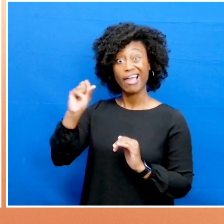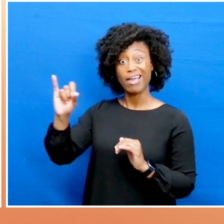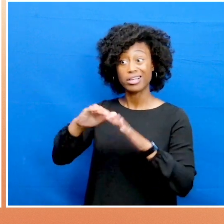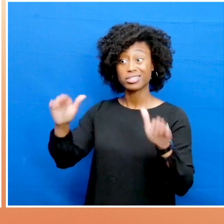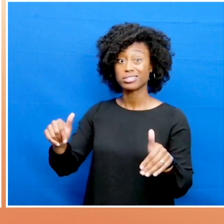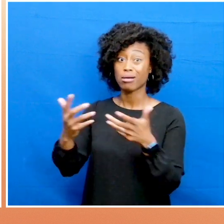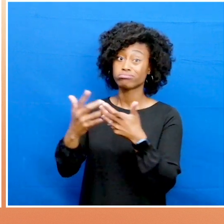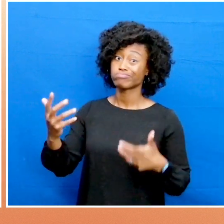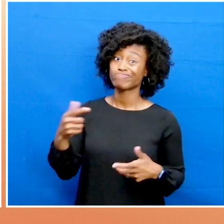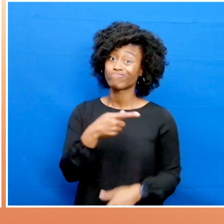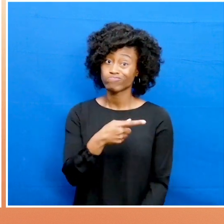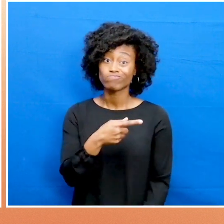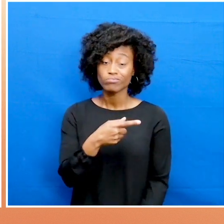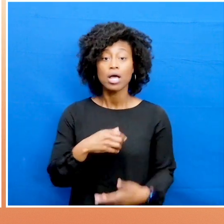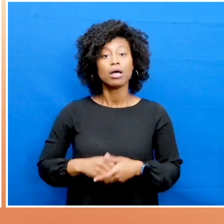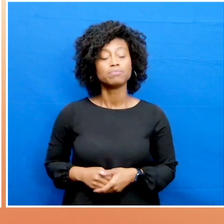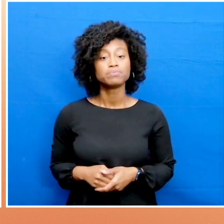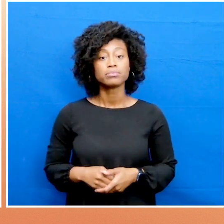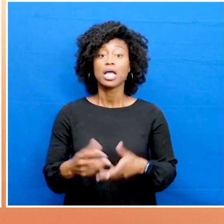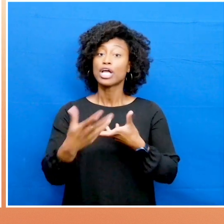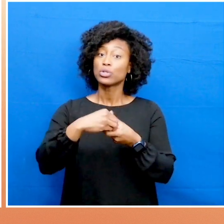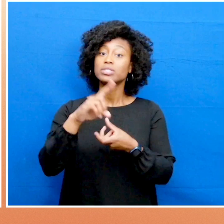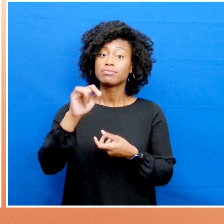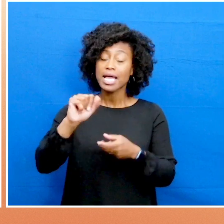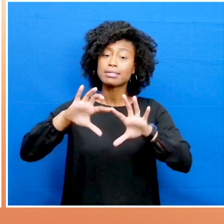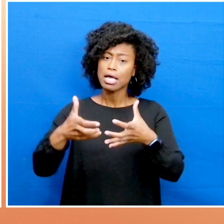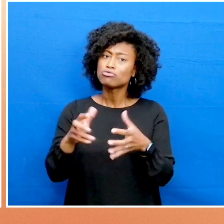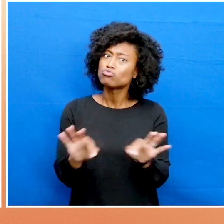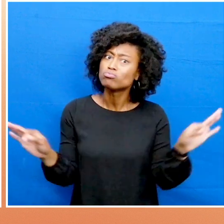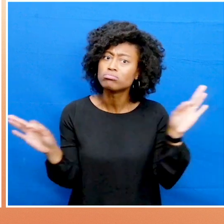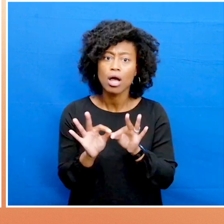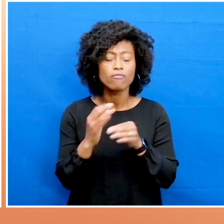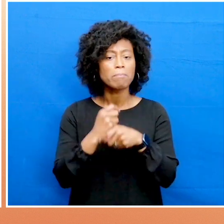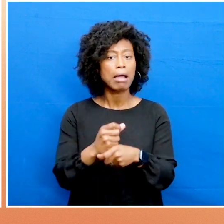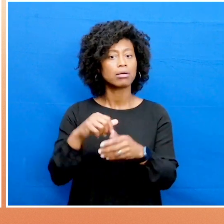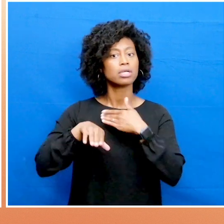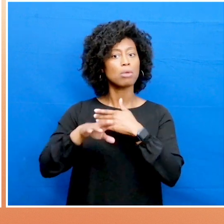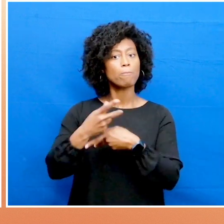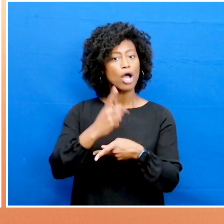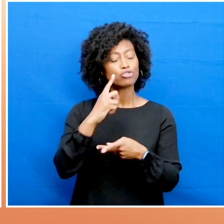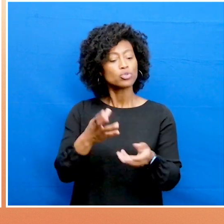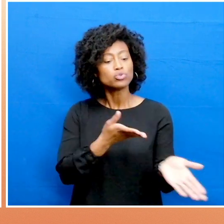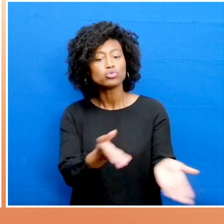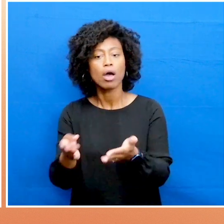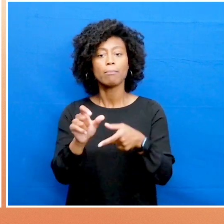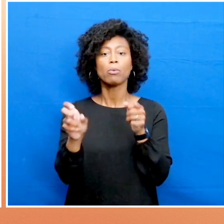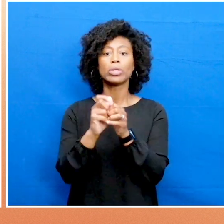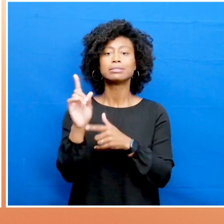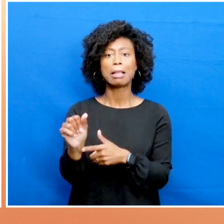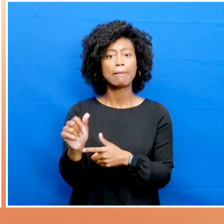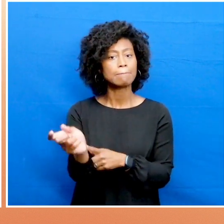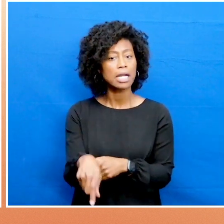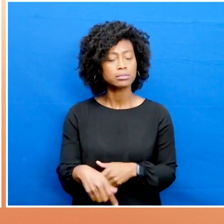well for this community. Inclusive data sets are crucial for creating accessible products that effectively serve people with disabilities.